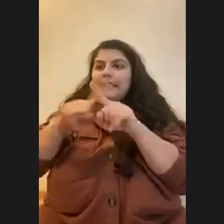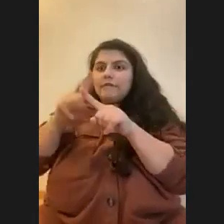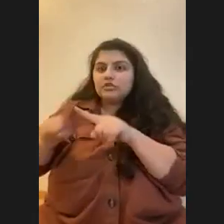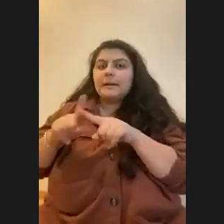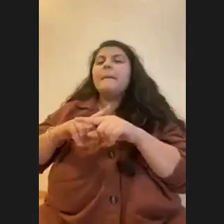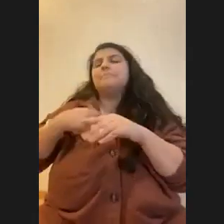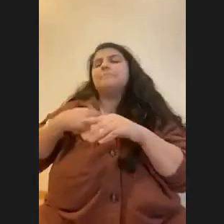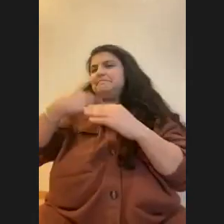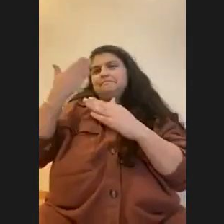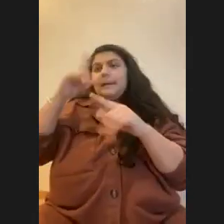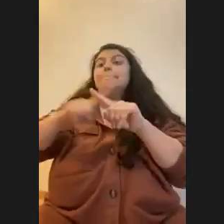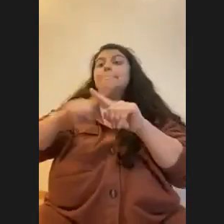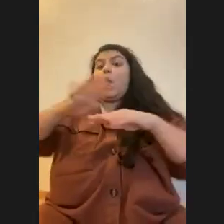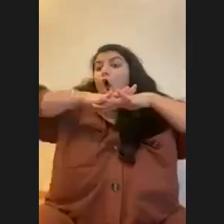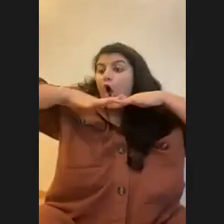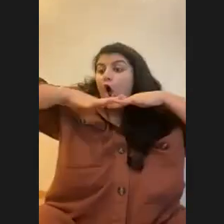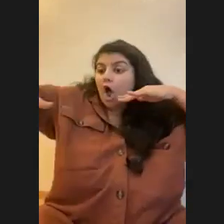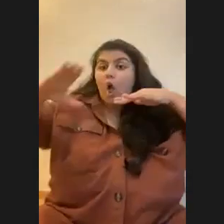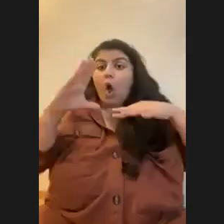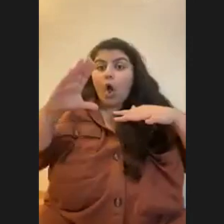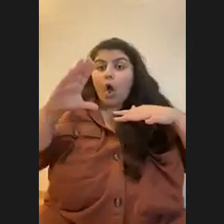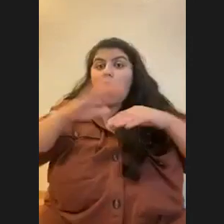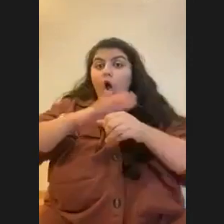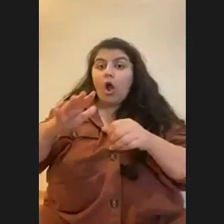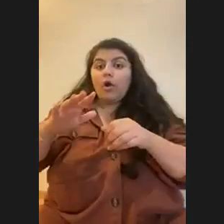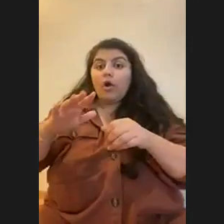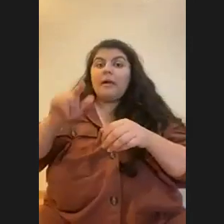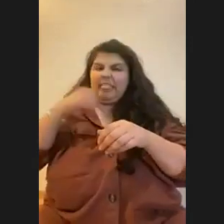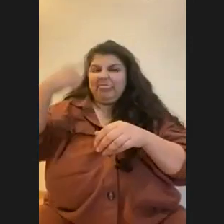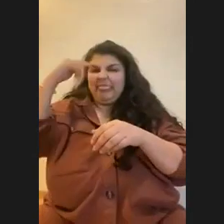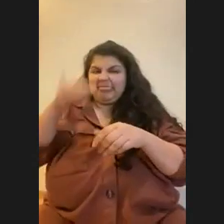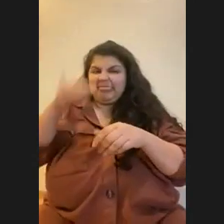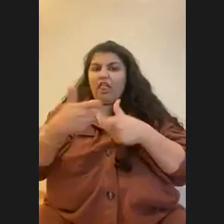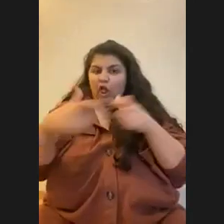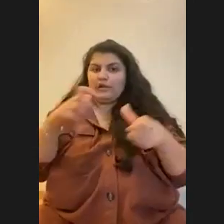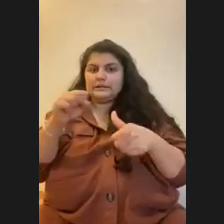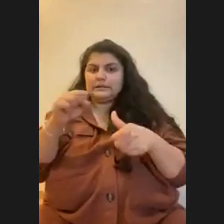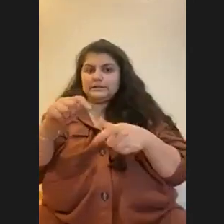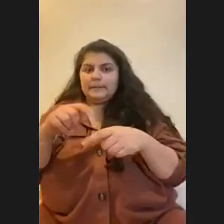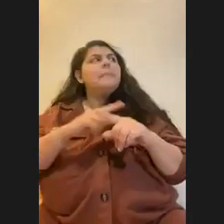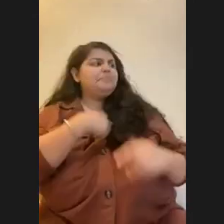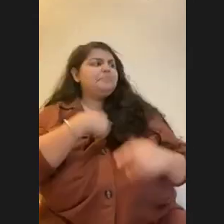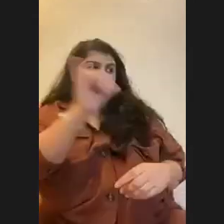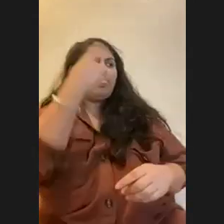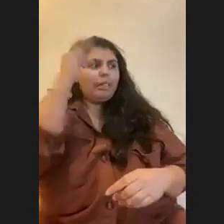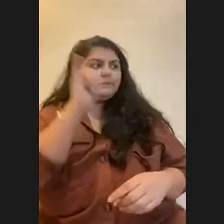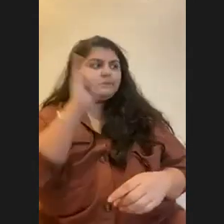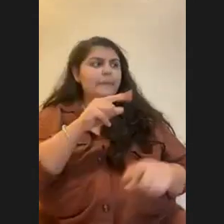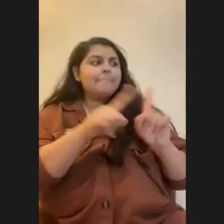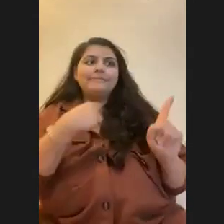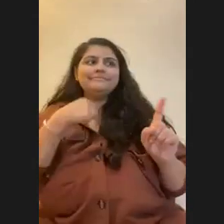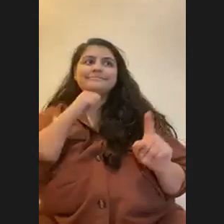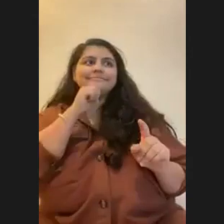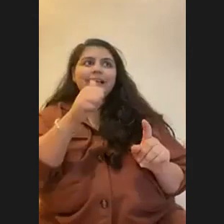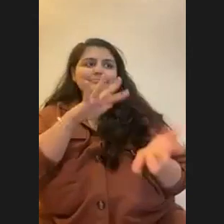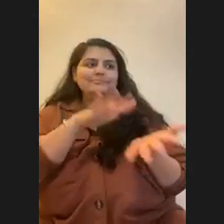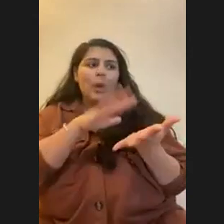believe, I think that was the largest. I could be wrong though. I also think the Great Barrier Reef, but I also, I'm, I'm definitely not a coral person. Uh,